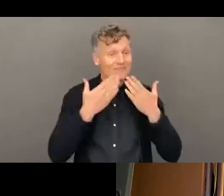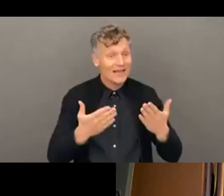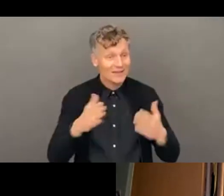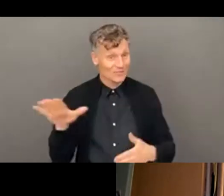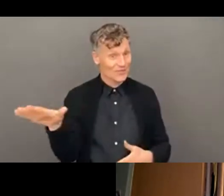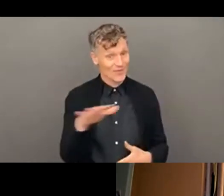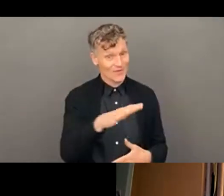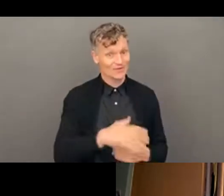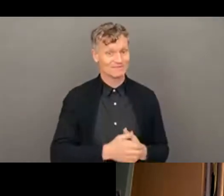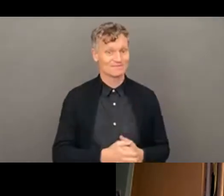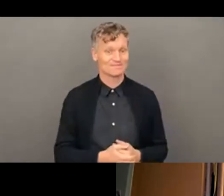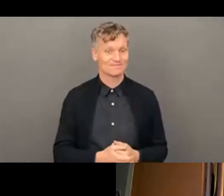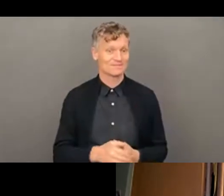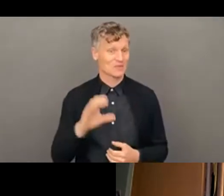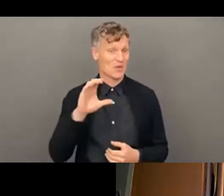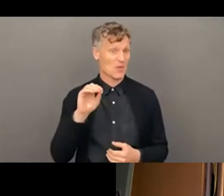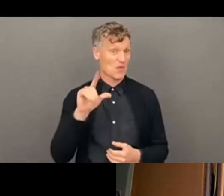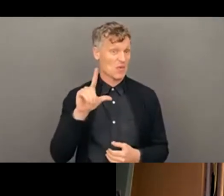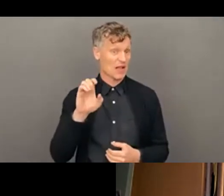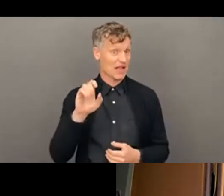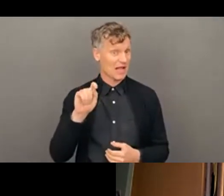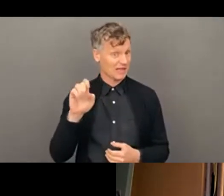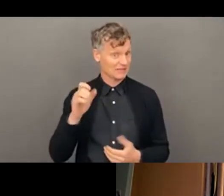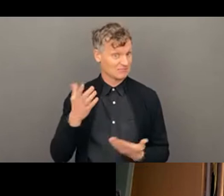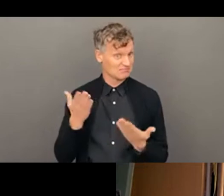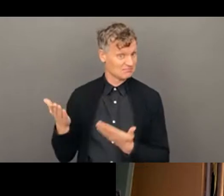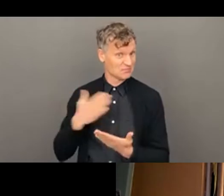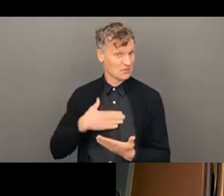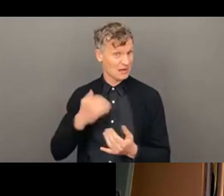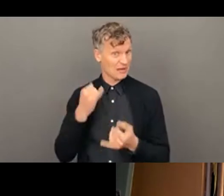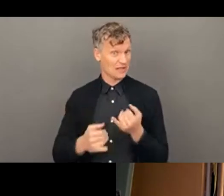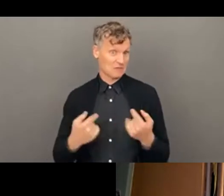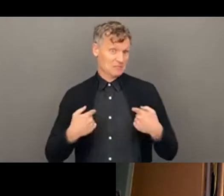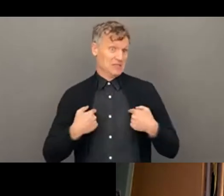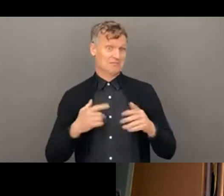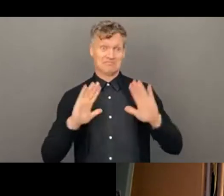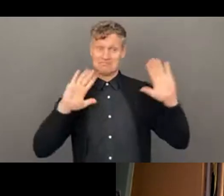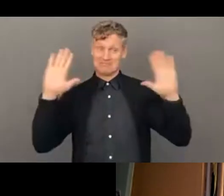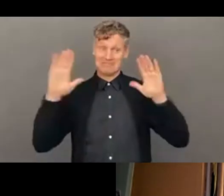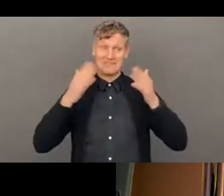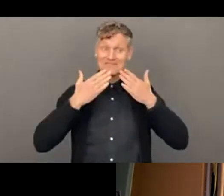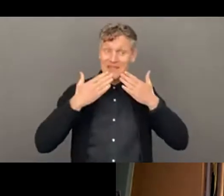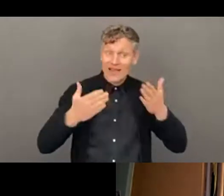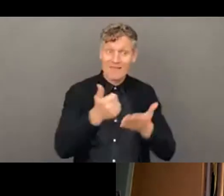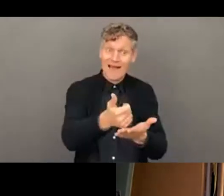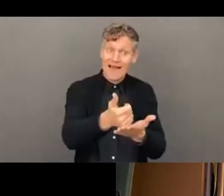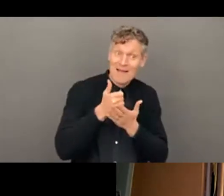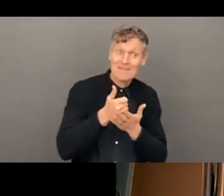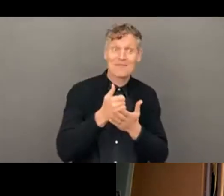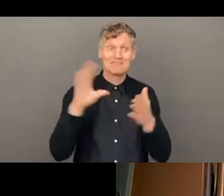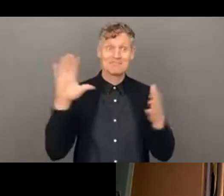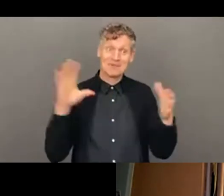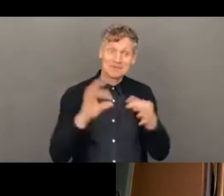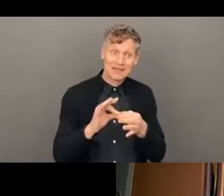I assume, uh, Colette might want to say a few words as well. Um, but for, for me, I just want to thank everybody for, uh, helping out. Uh, I hope it